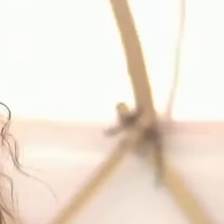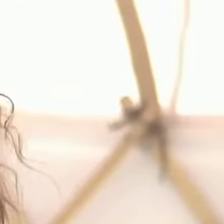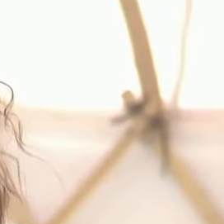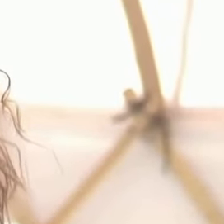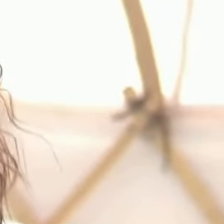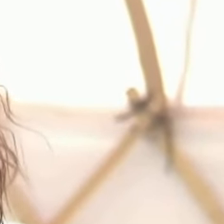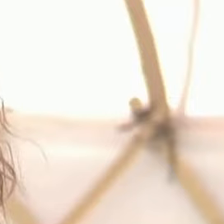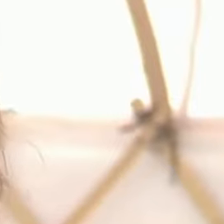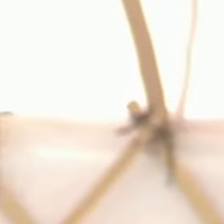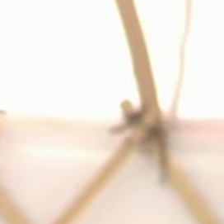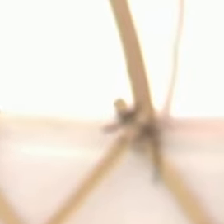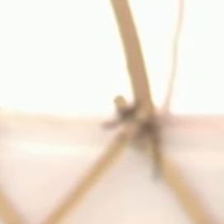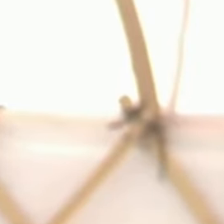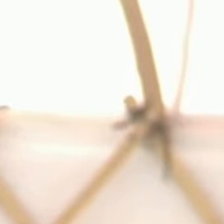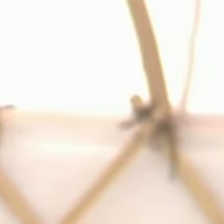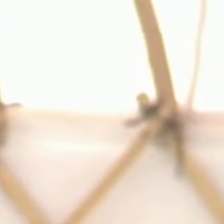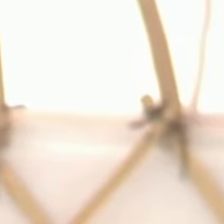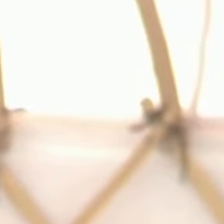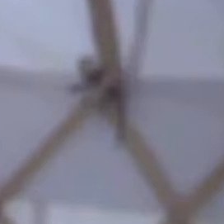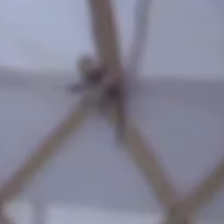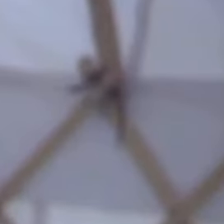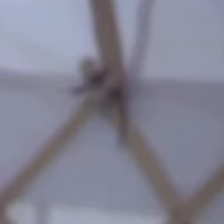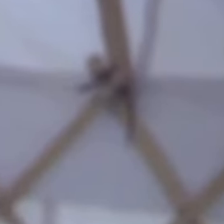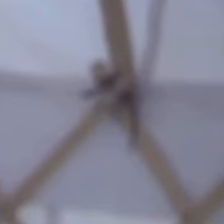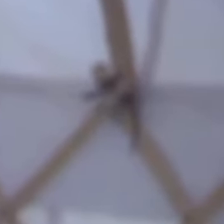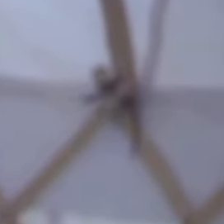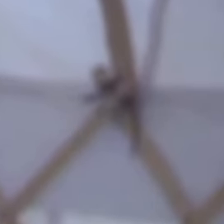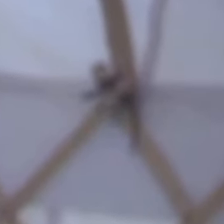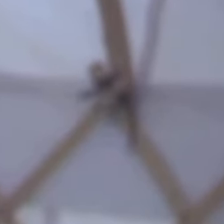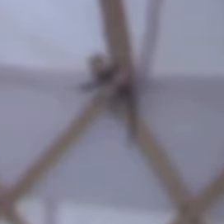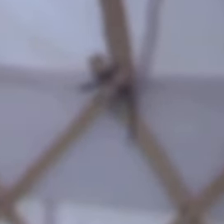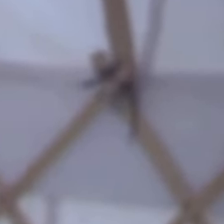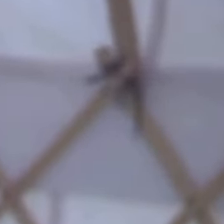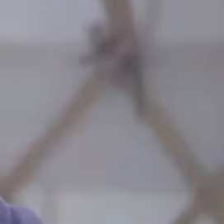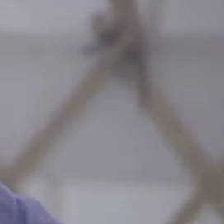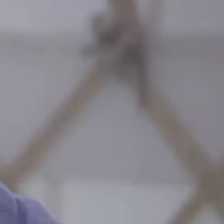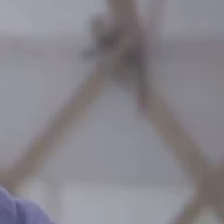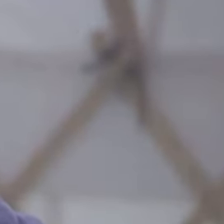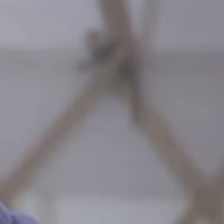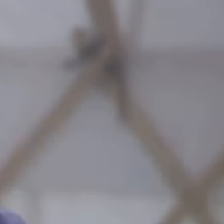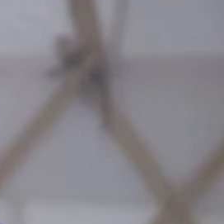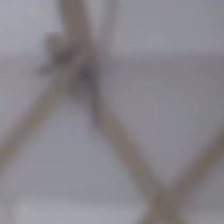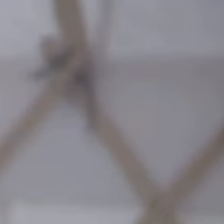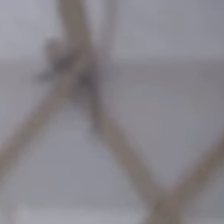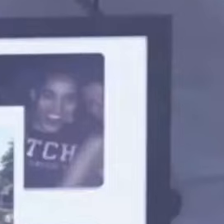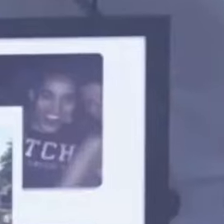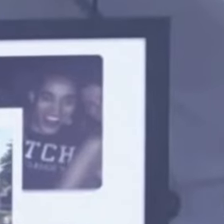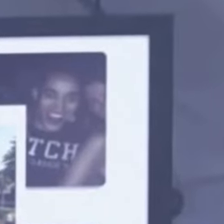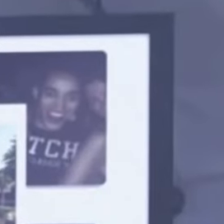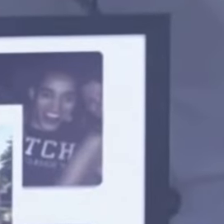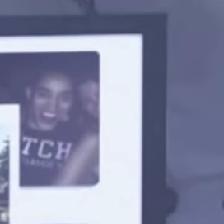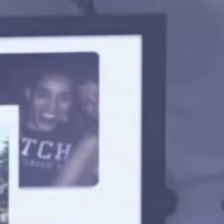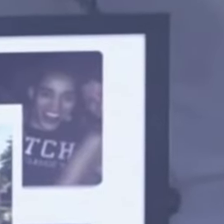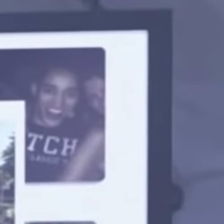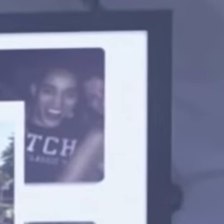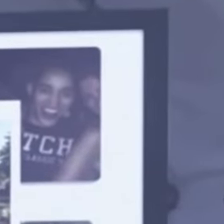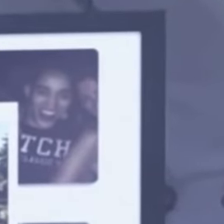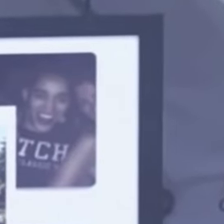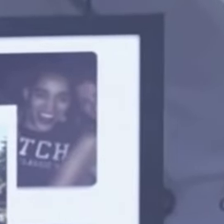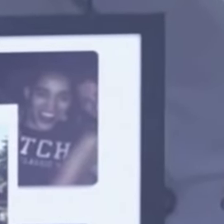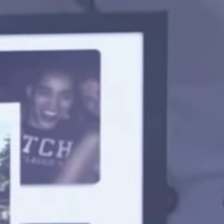Oh, man. Ah, the scenery is so True. True.